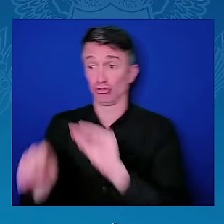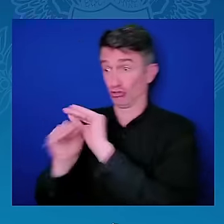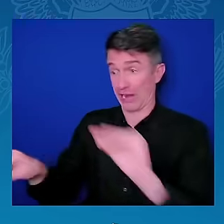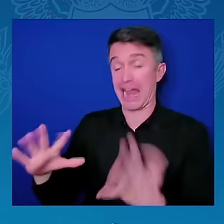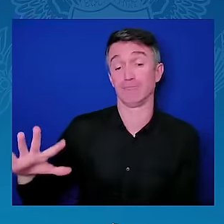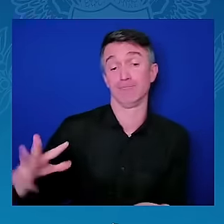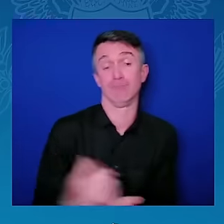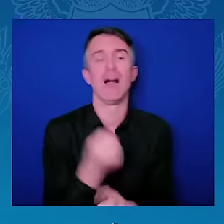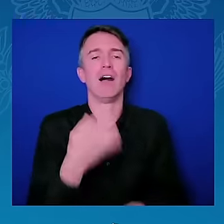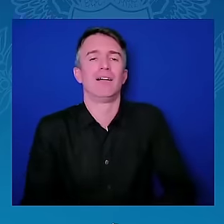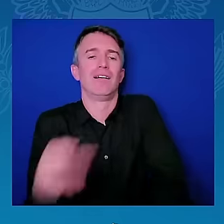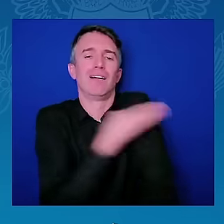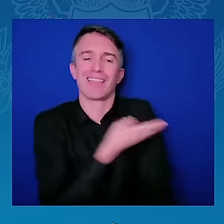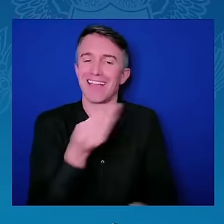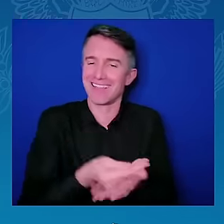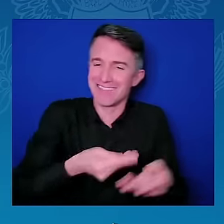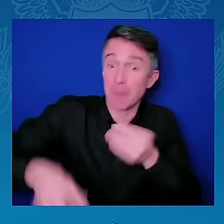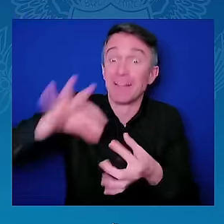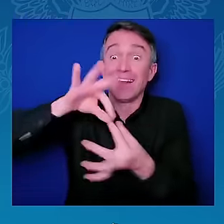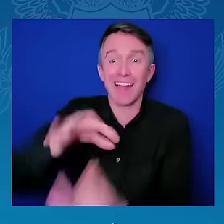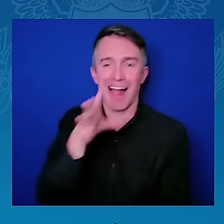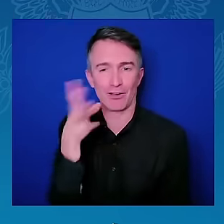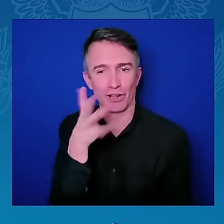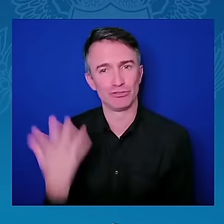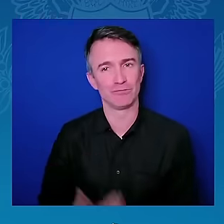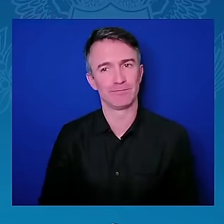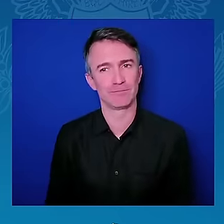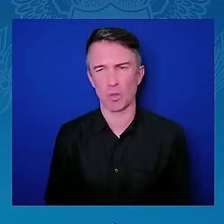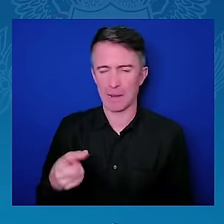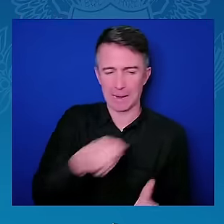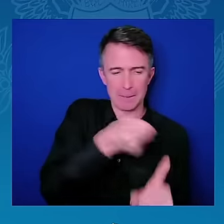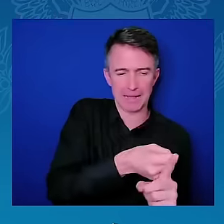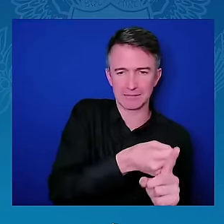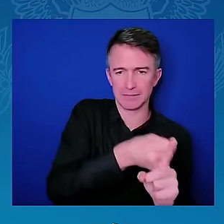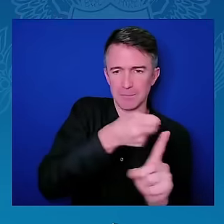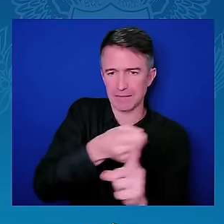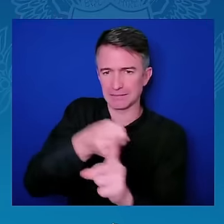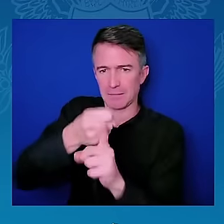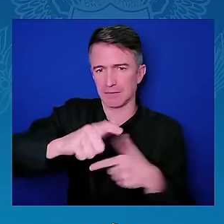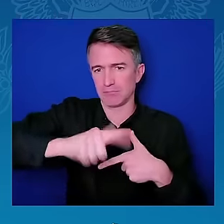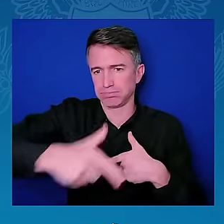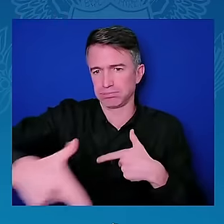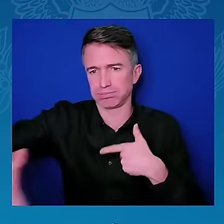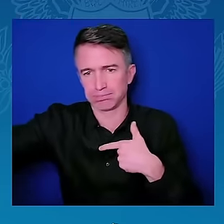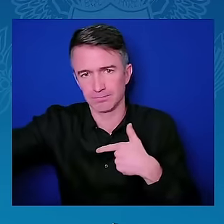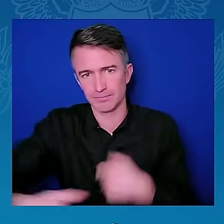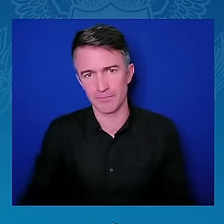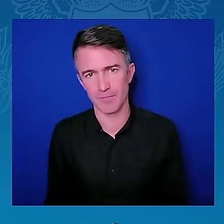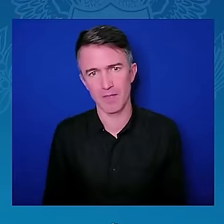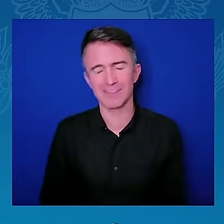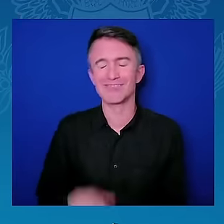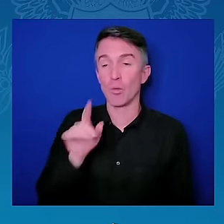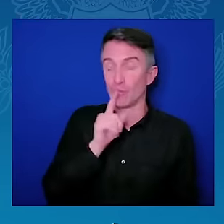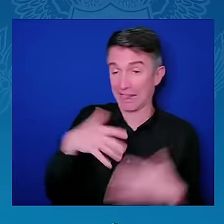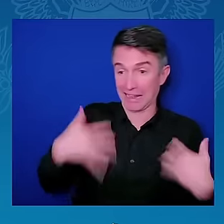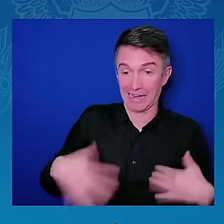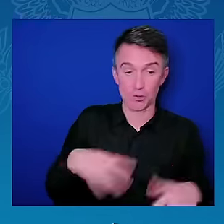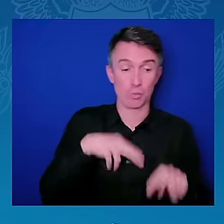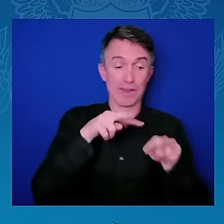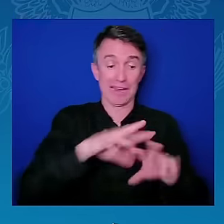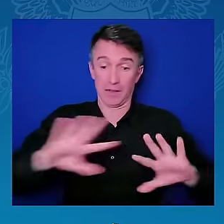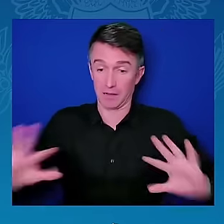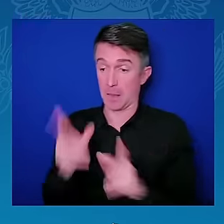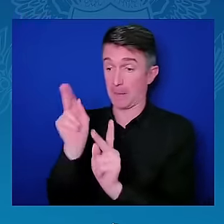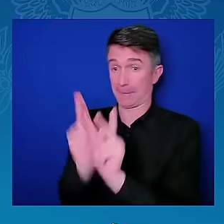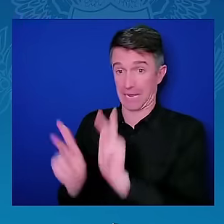digital inclusion. So we developed this partnership that is a public-private partnership. I know that Michael and Brad talked earlier about what we